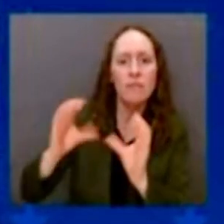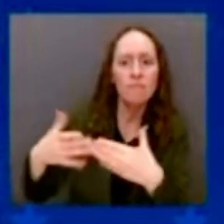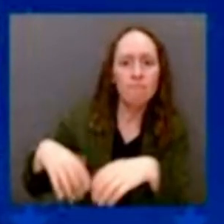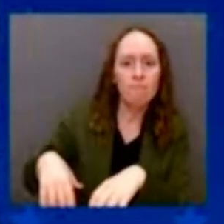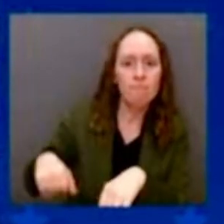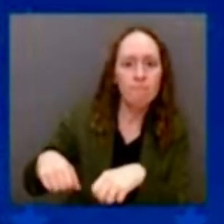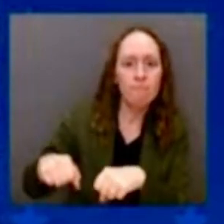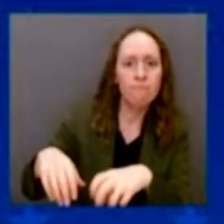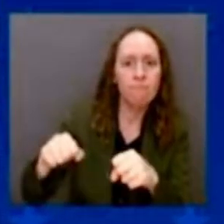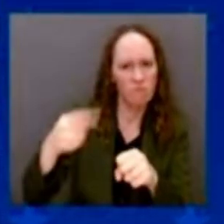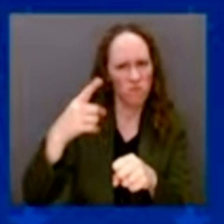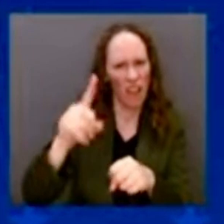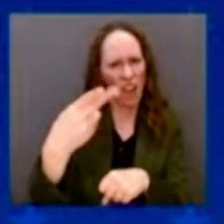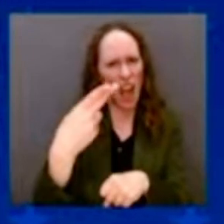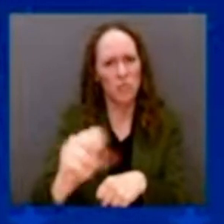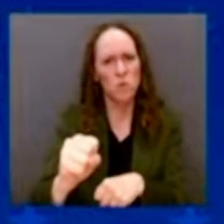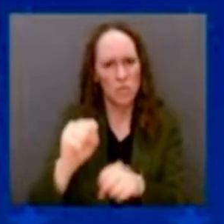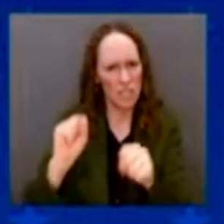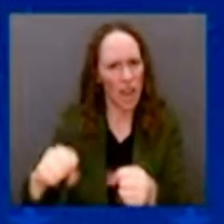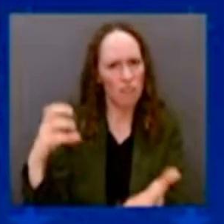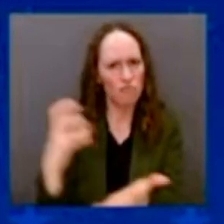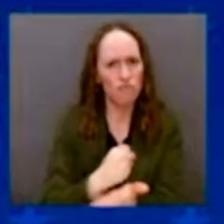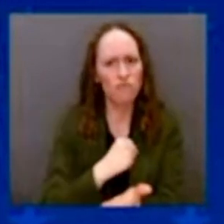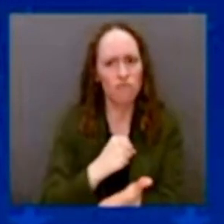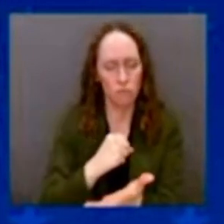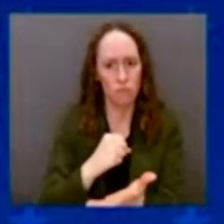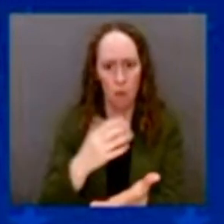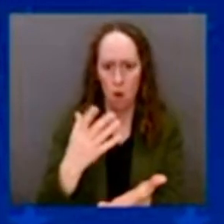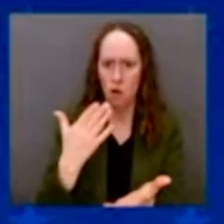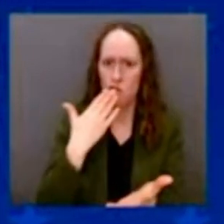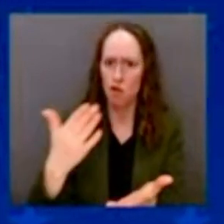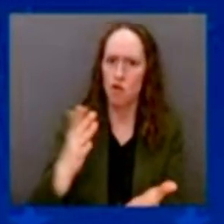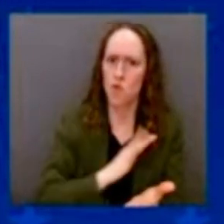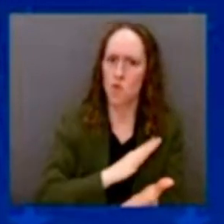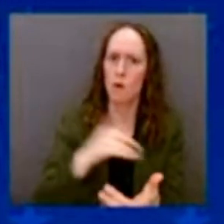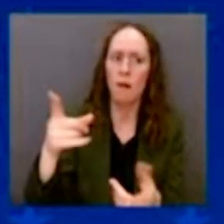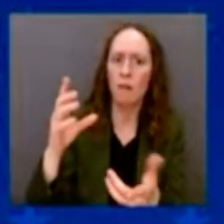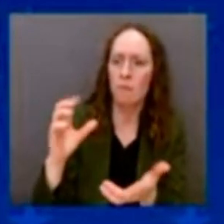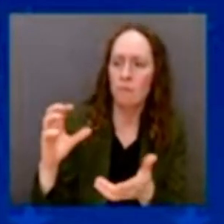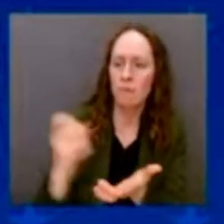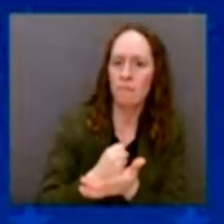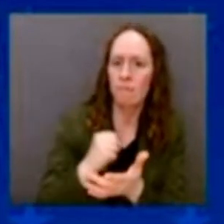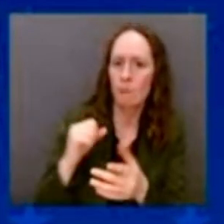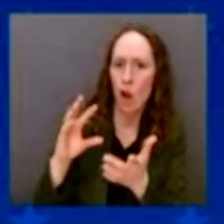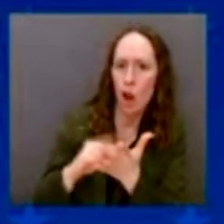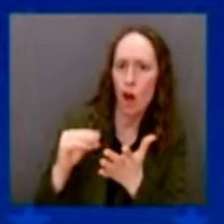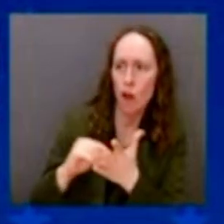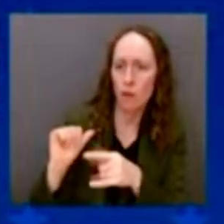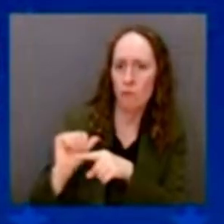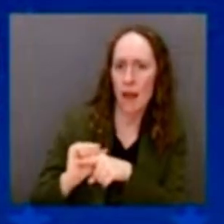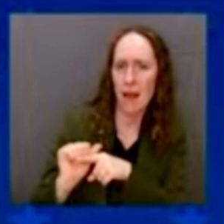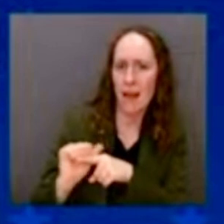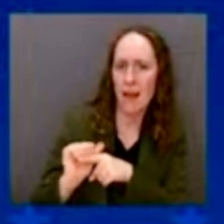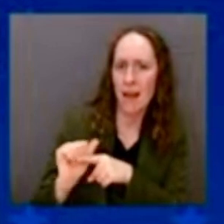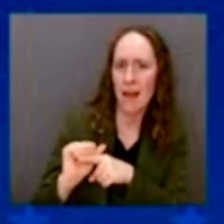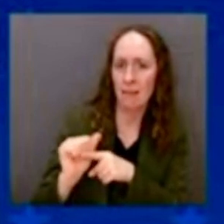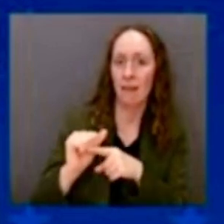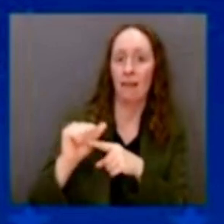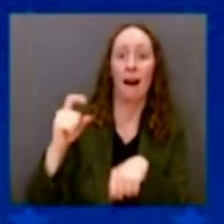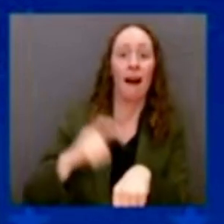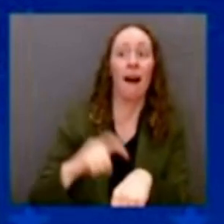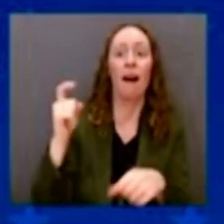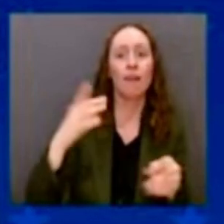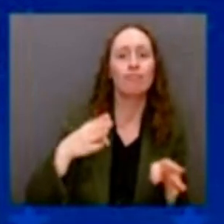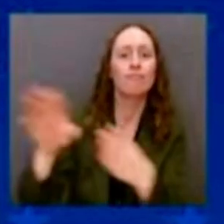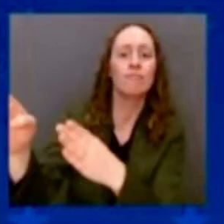occurs there. Let's offer every American a path to a good career, whether they go to college or not. Like the path you started here, the